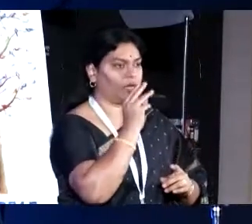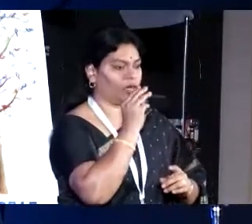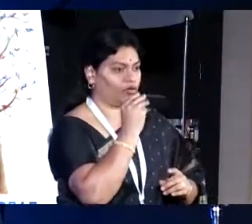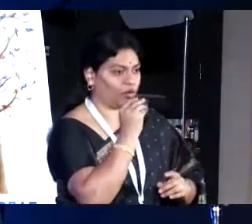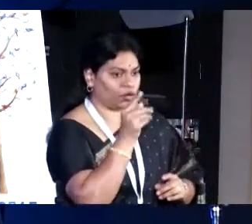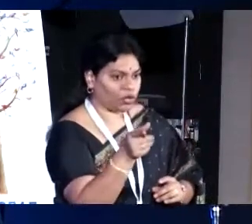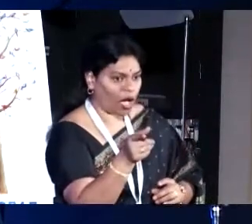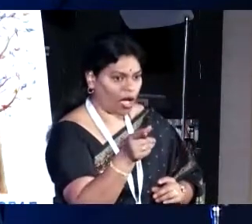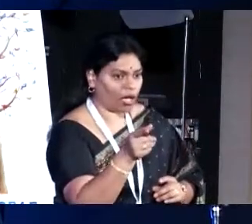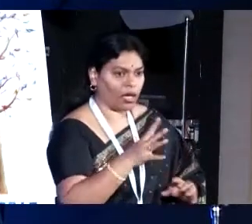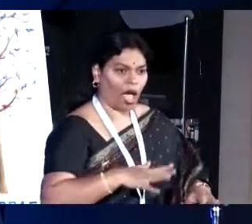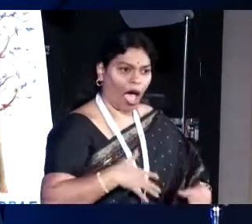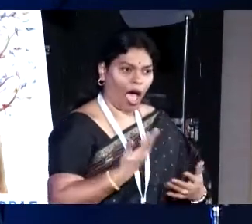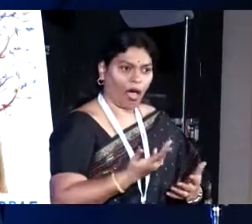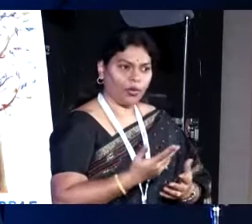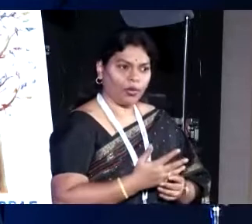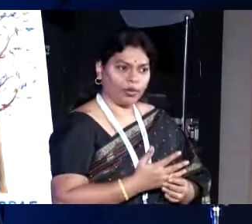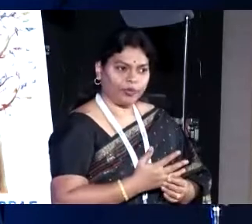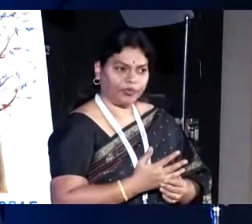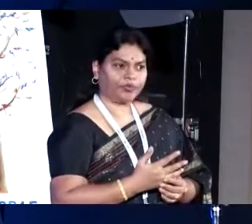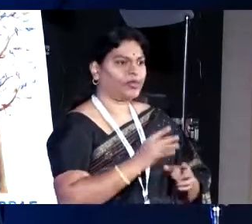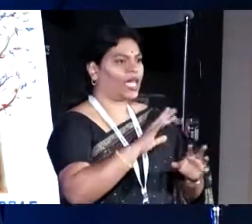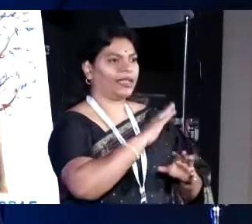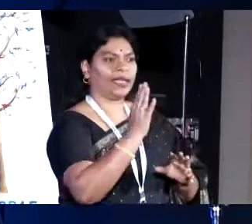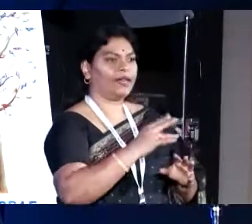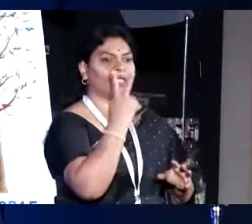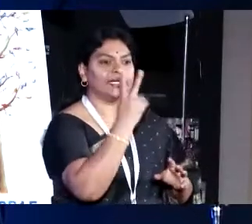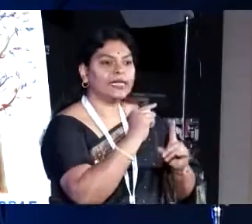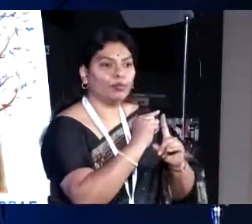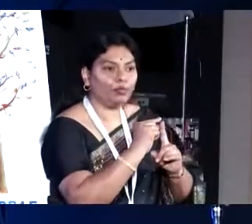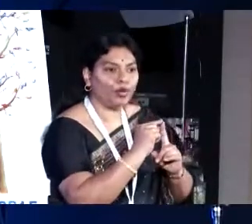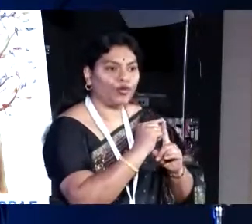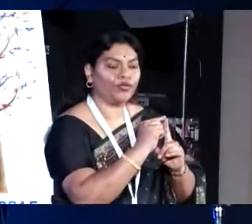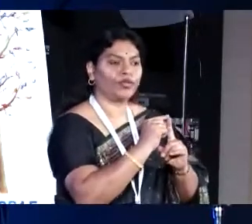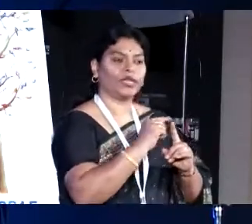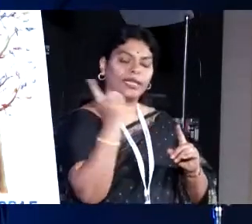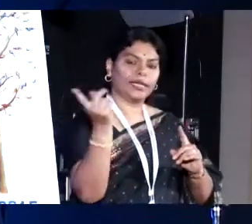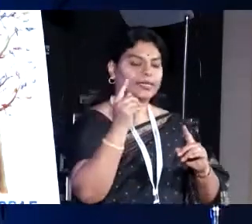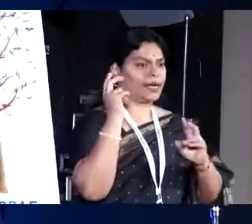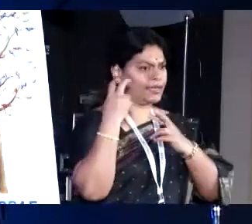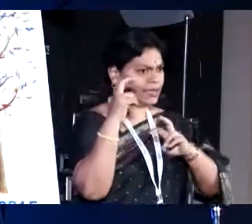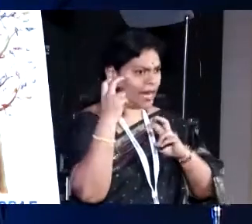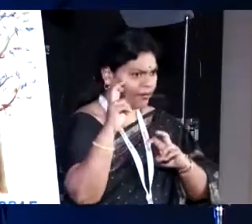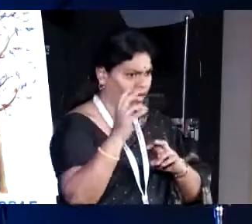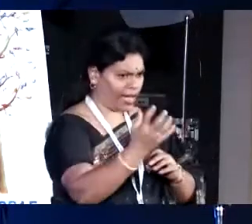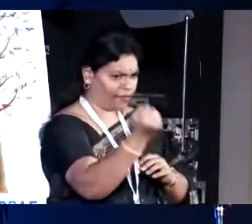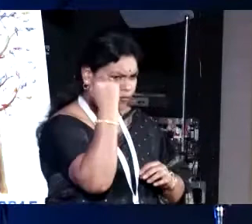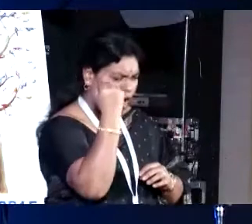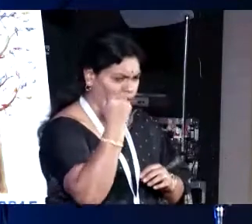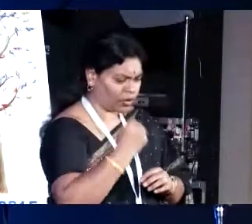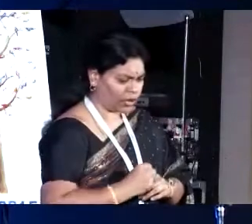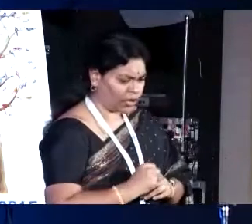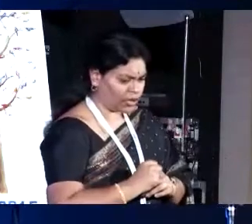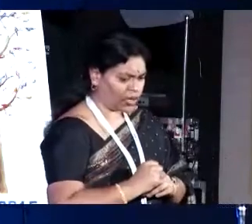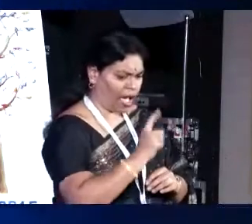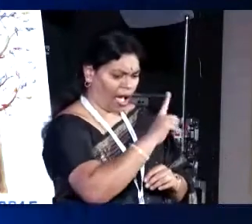How come we never spoke about it? When we did not find evidence, we started travelling across the country. And what we found is exactly true,